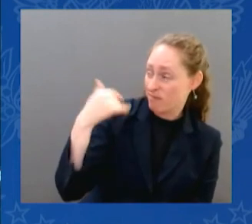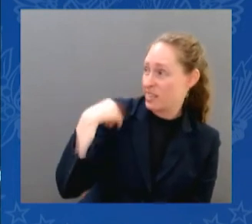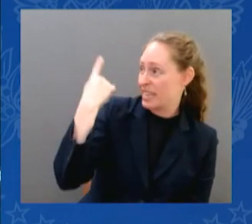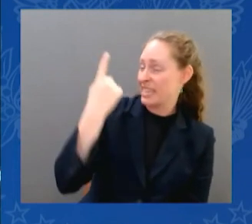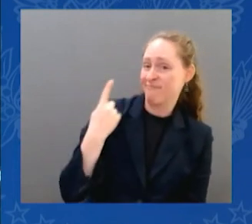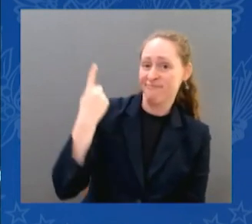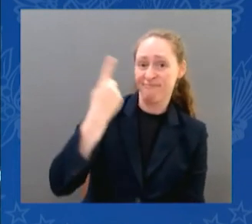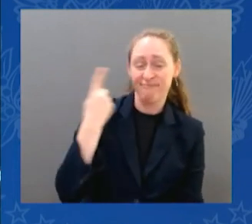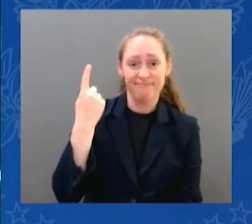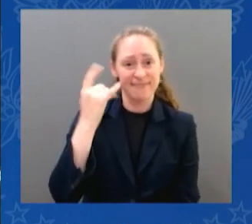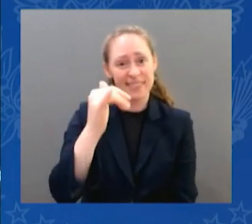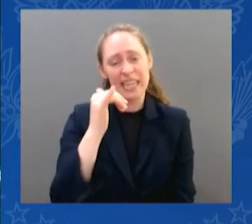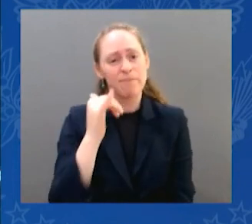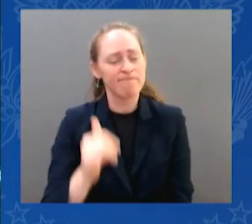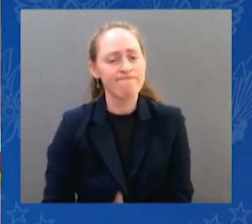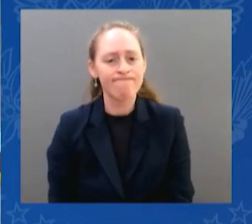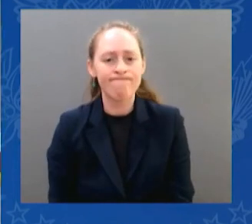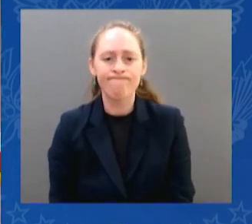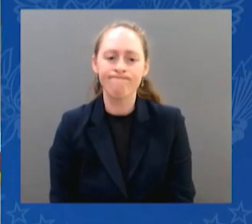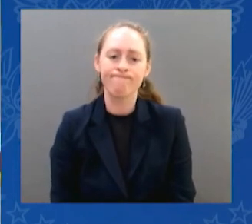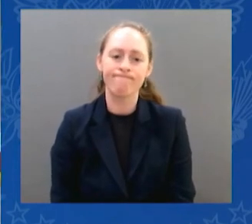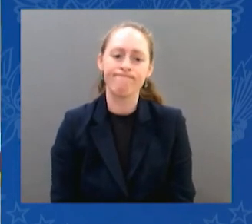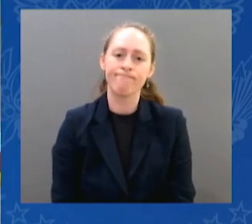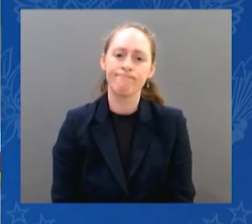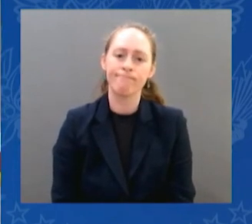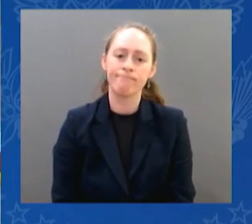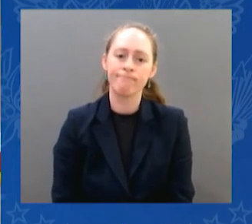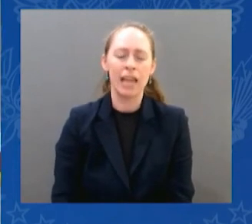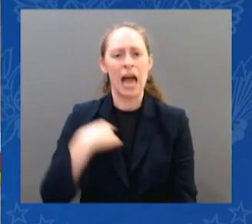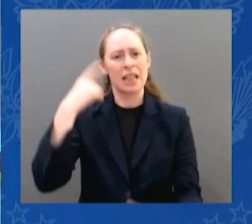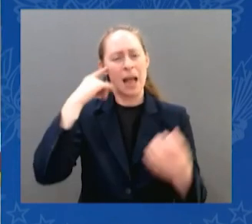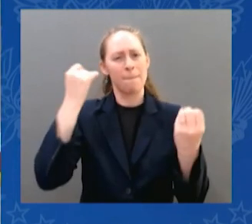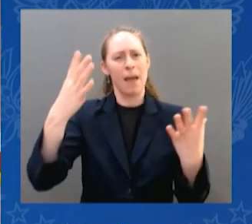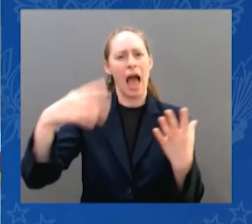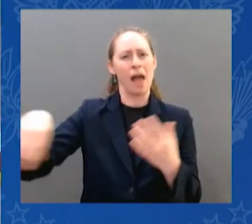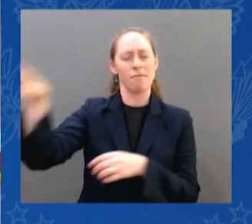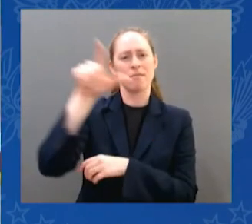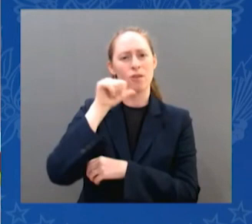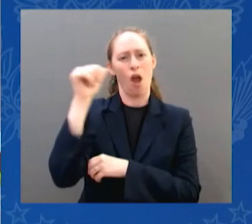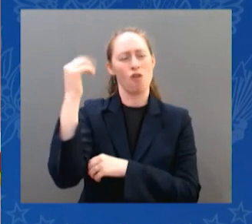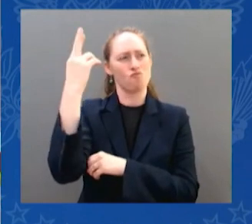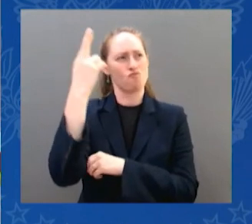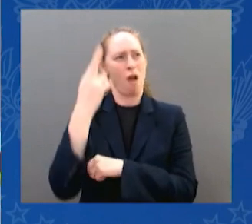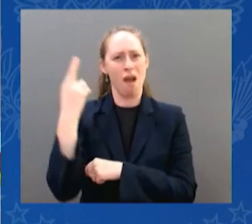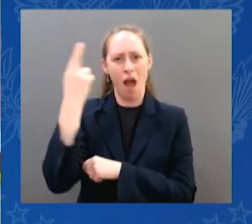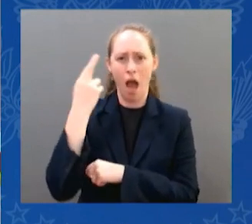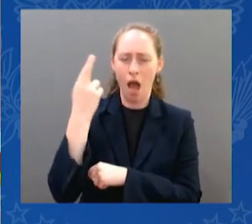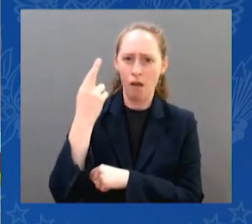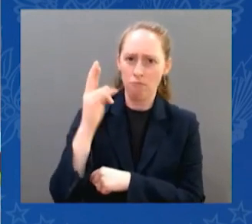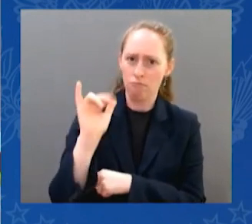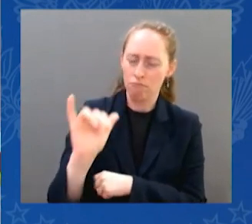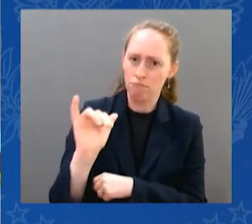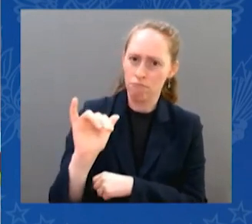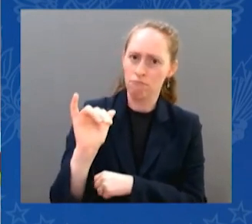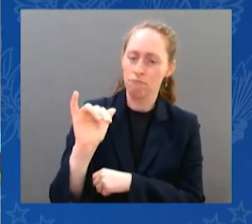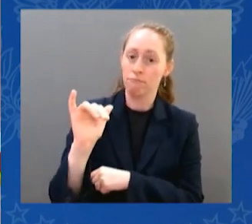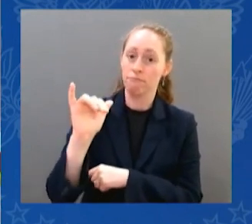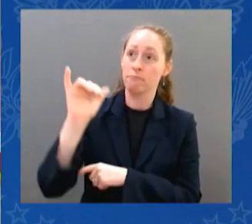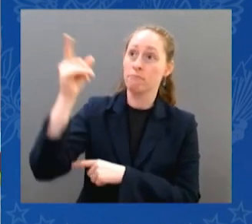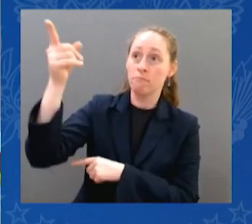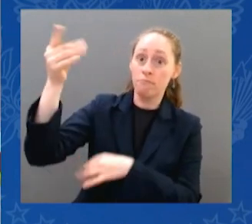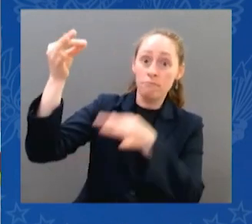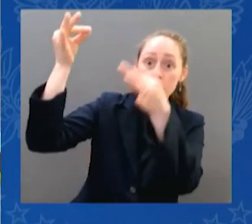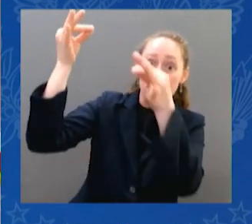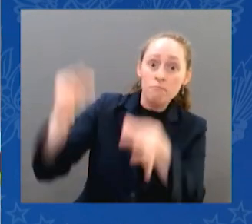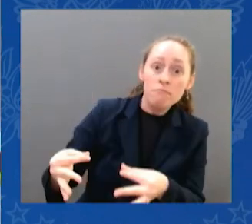the folks don't understand what this decision means. It means if you got an 11-year-old child who's a victim